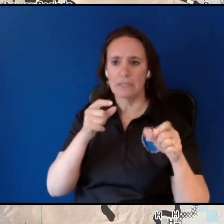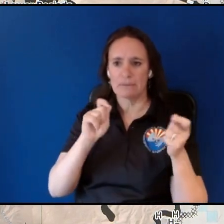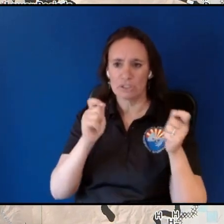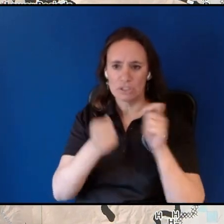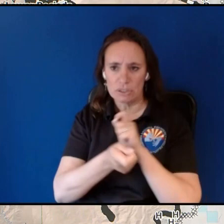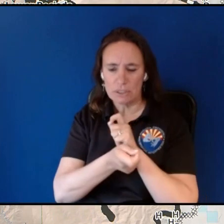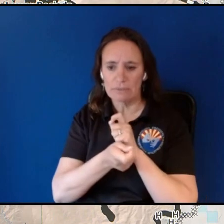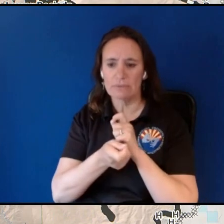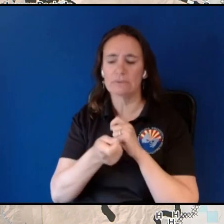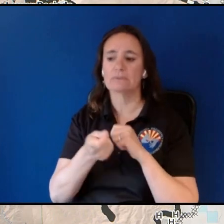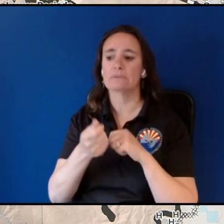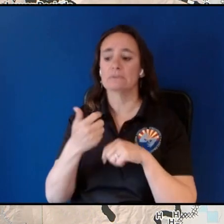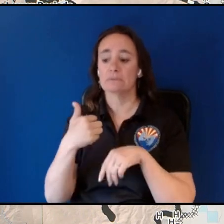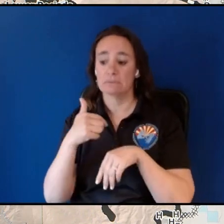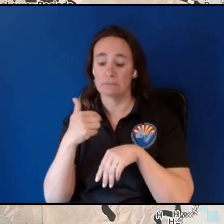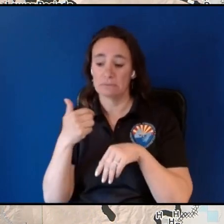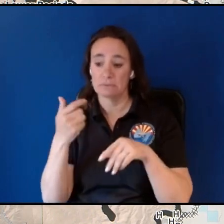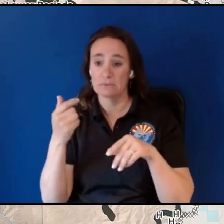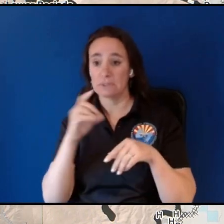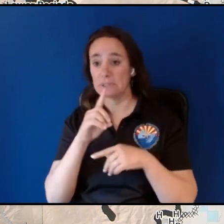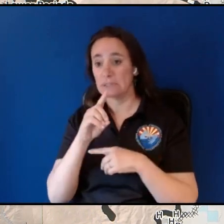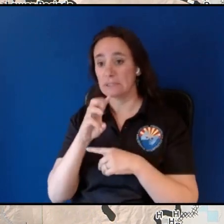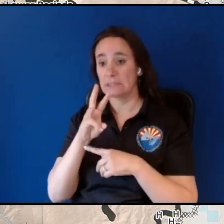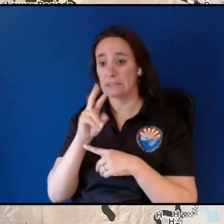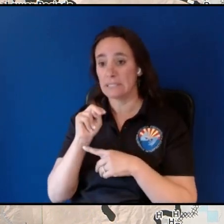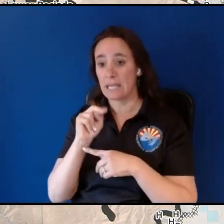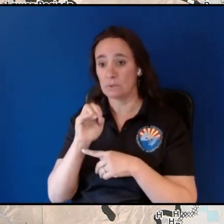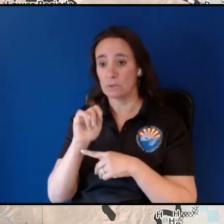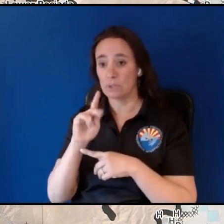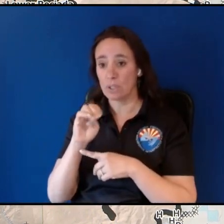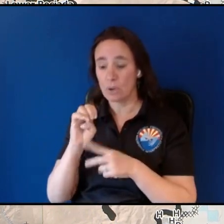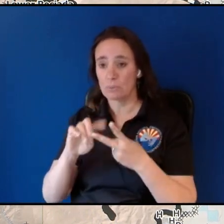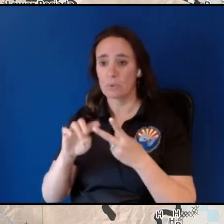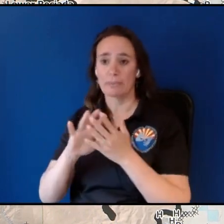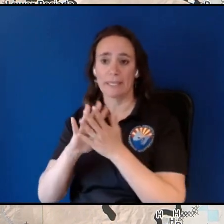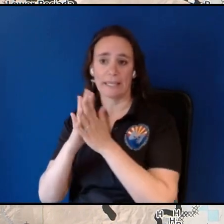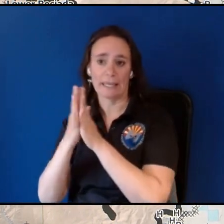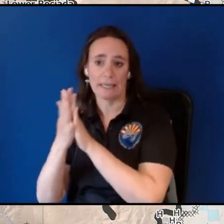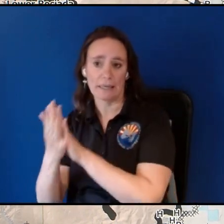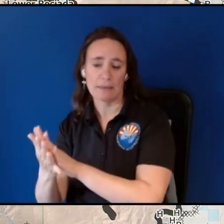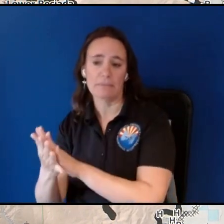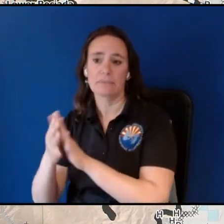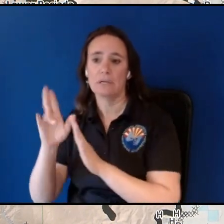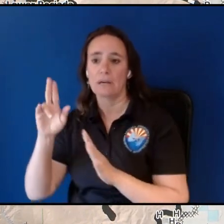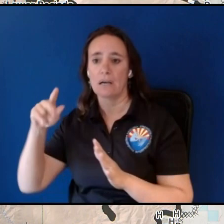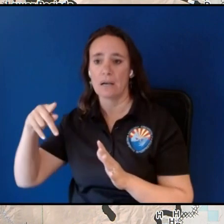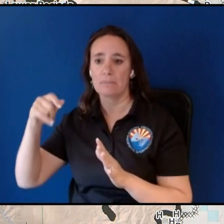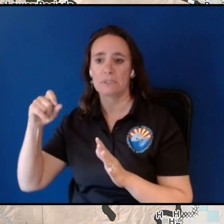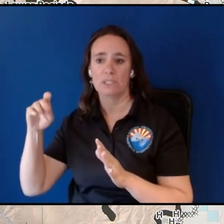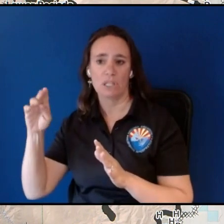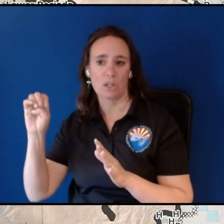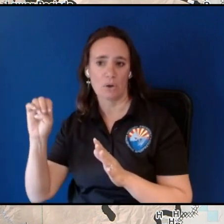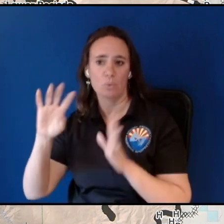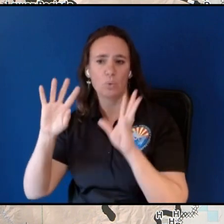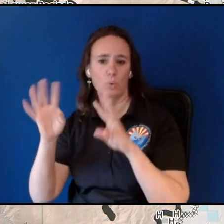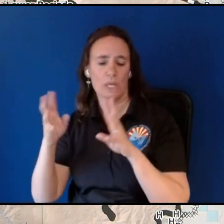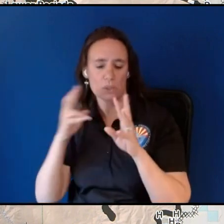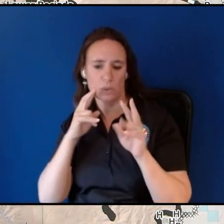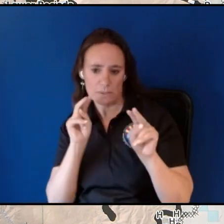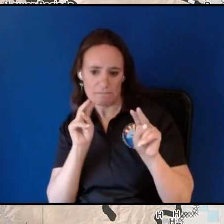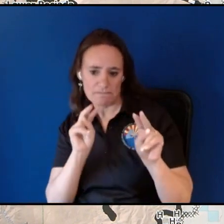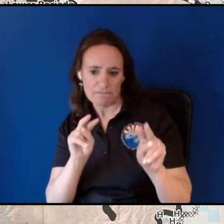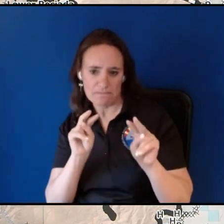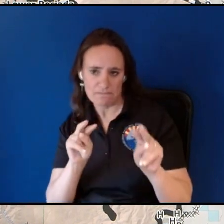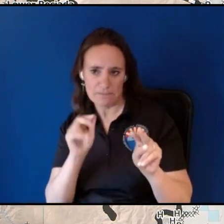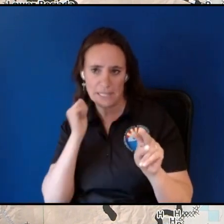and when they turn up slope during the day is one of those key pieces of information that we look out for on our daily